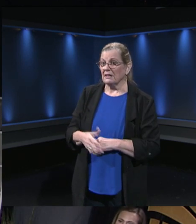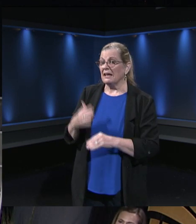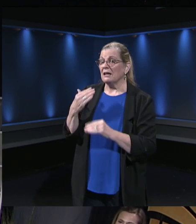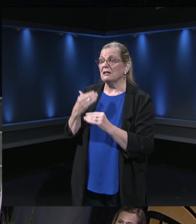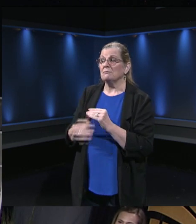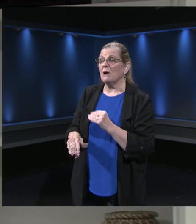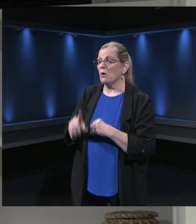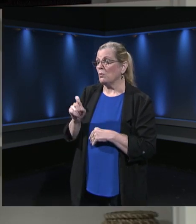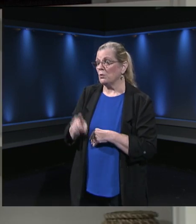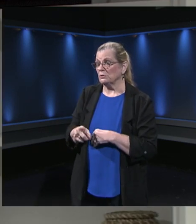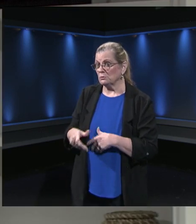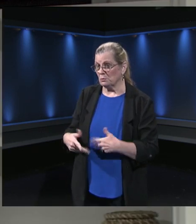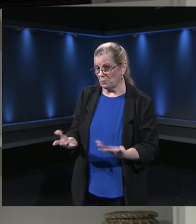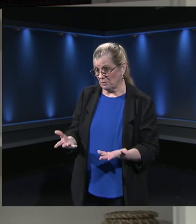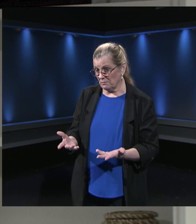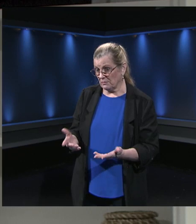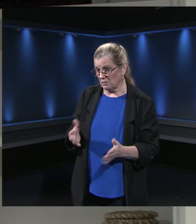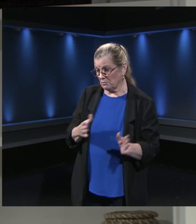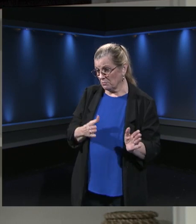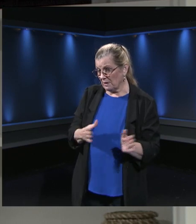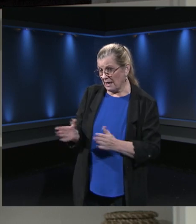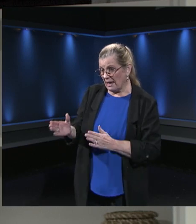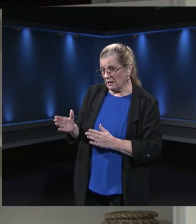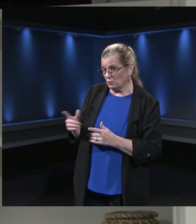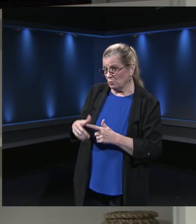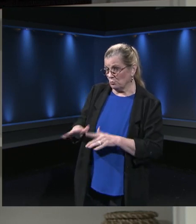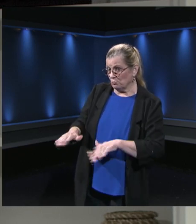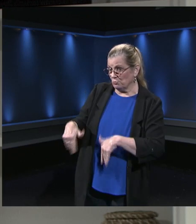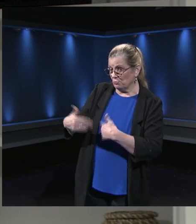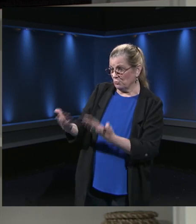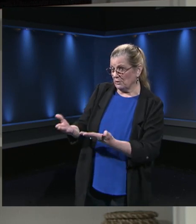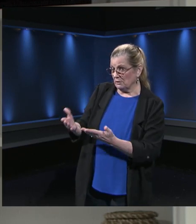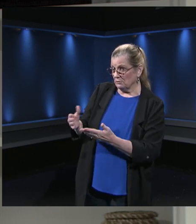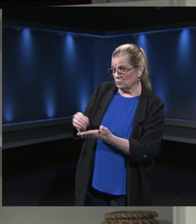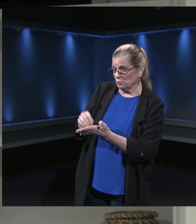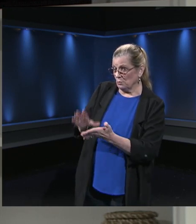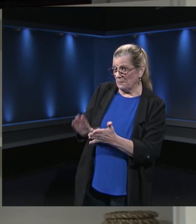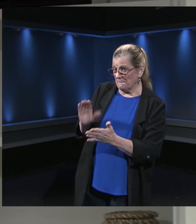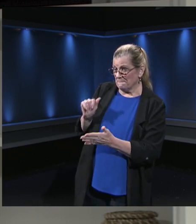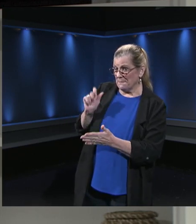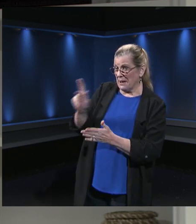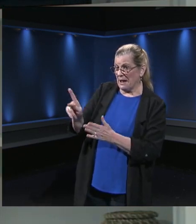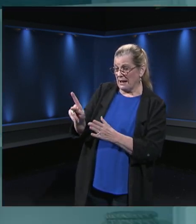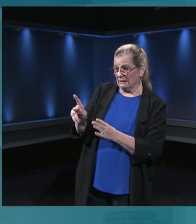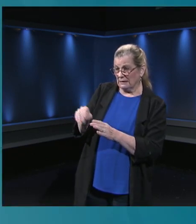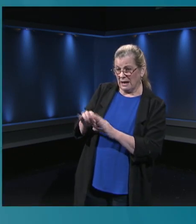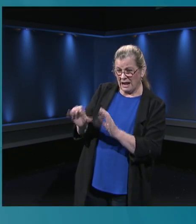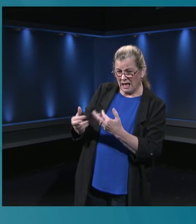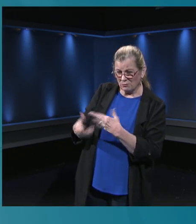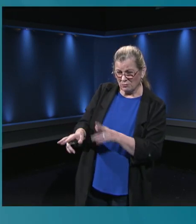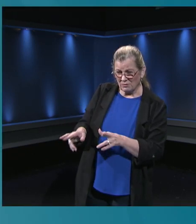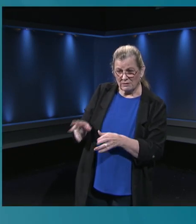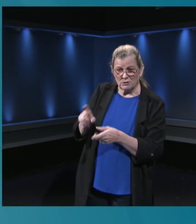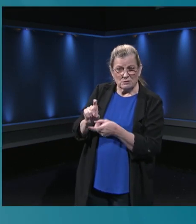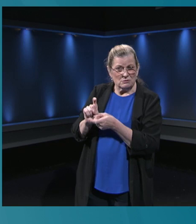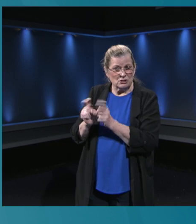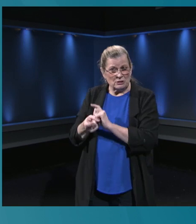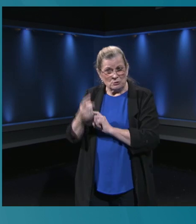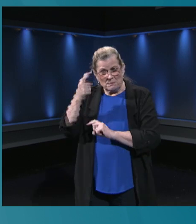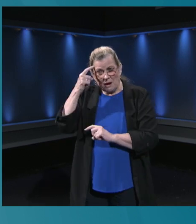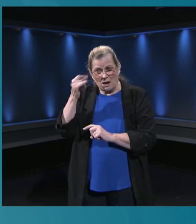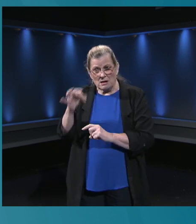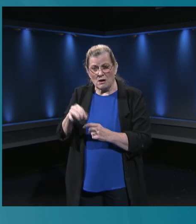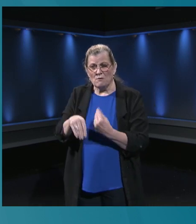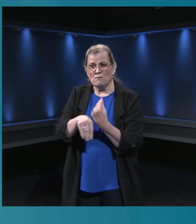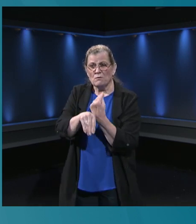begin to plan for bringing students back to the classroom, will you give parents the option to change their original decision made in July from virtual to in-person or